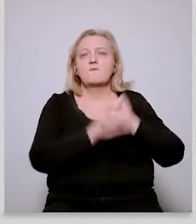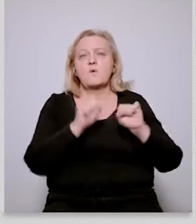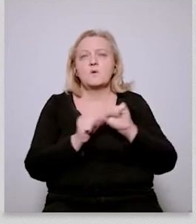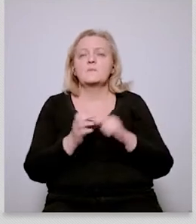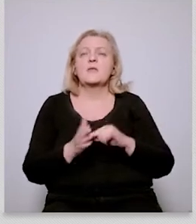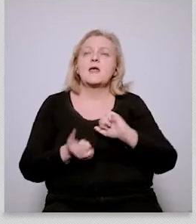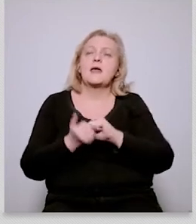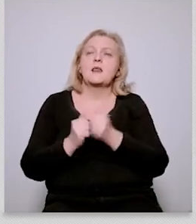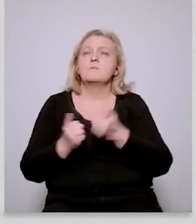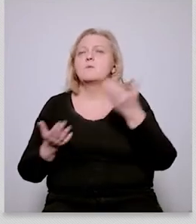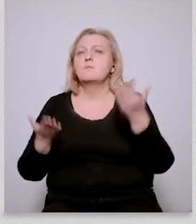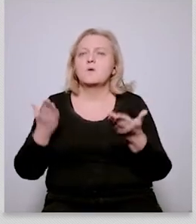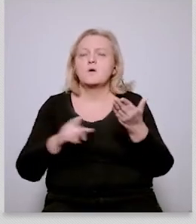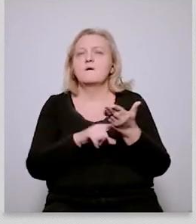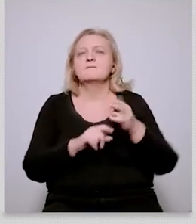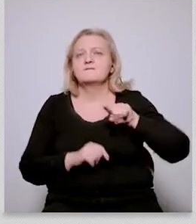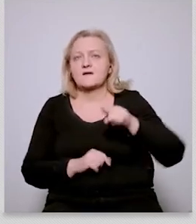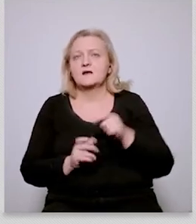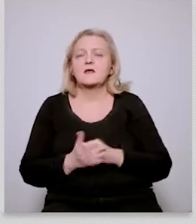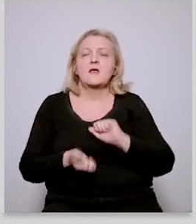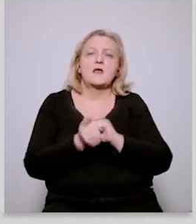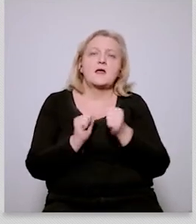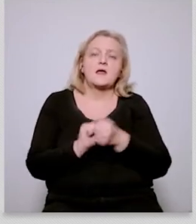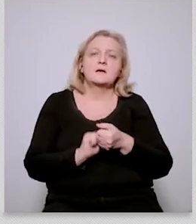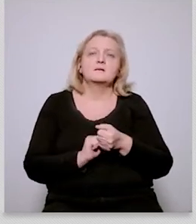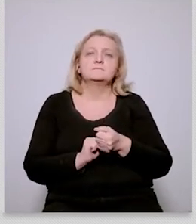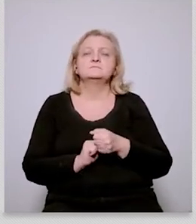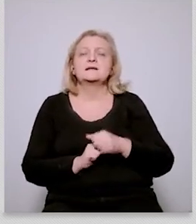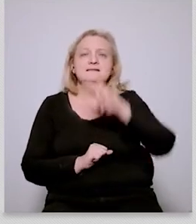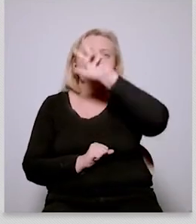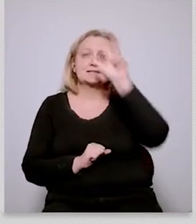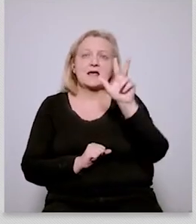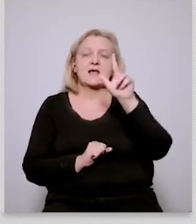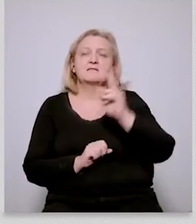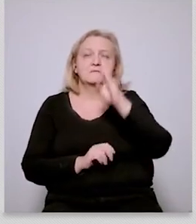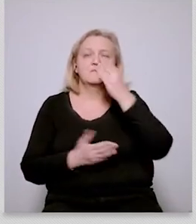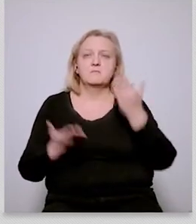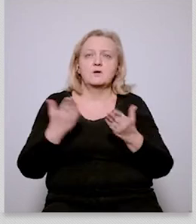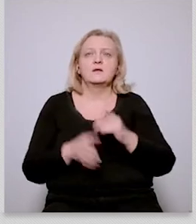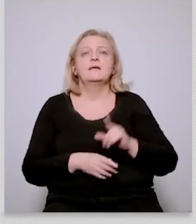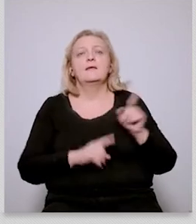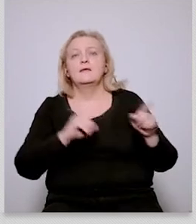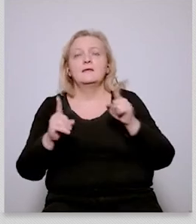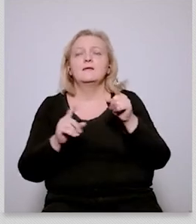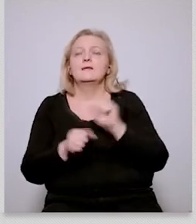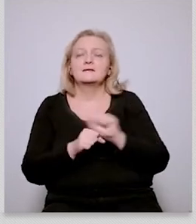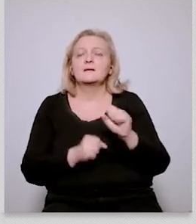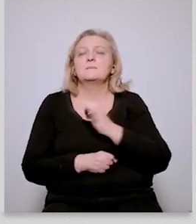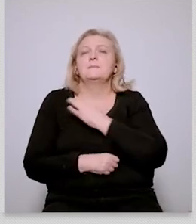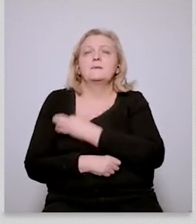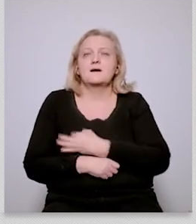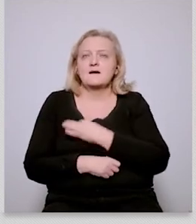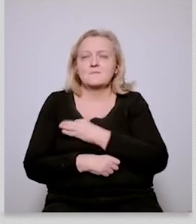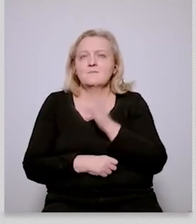the nordic countries in these other countries you've got parties on either side but it's very fragmented um